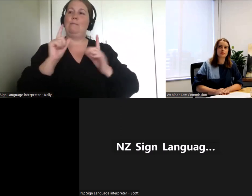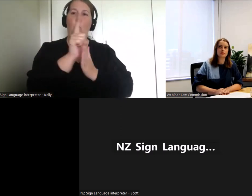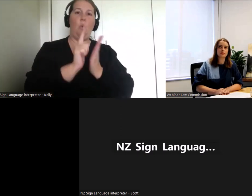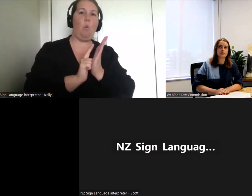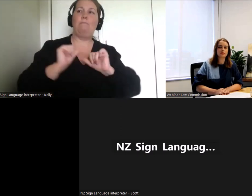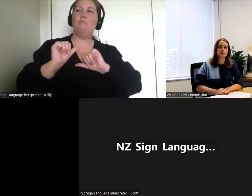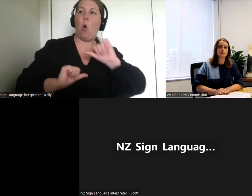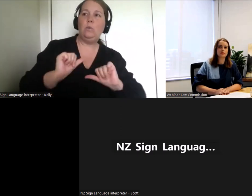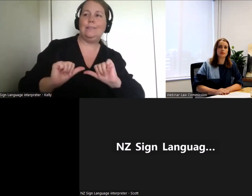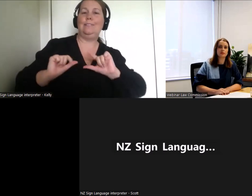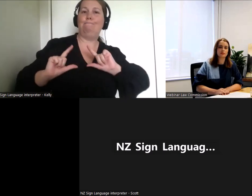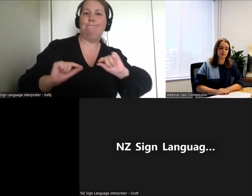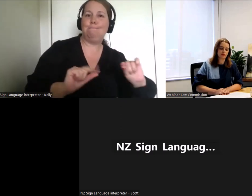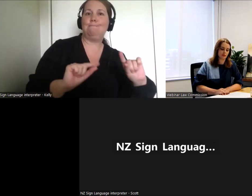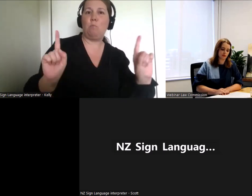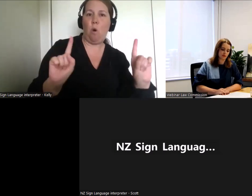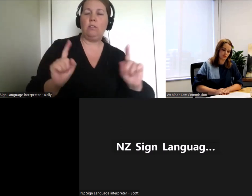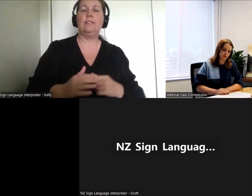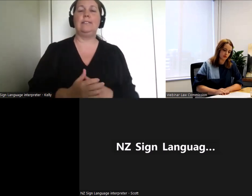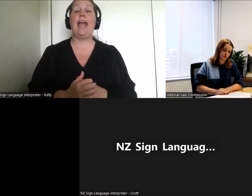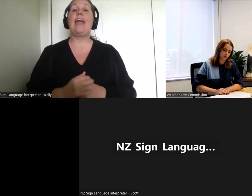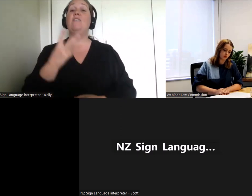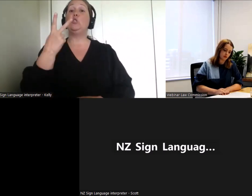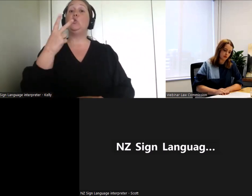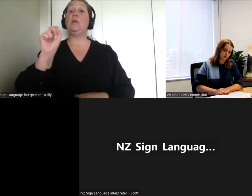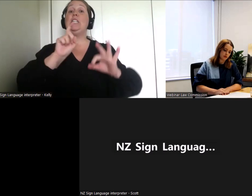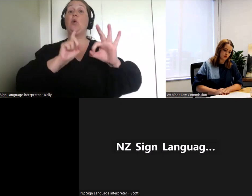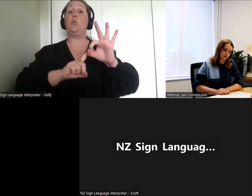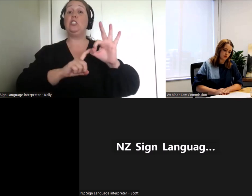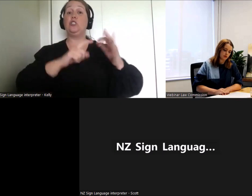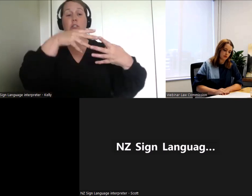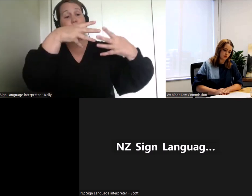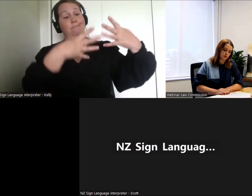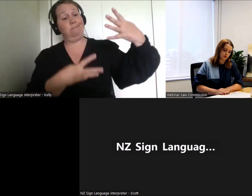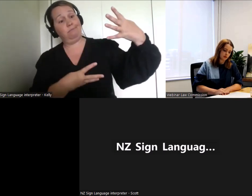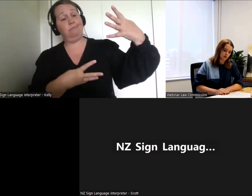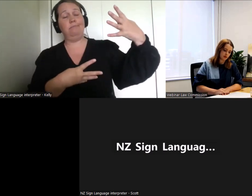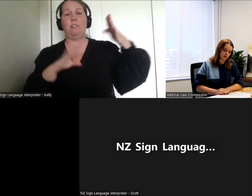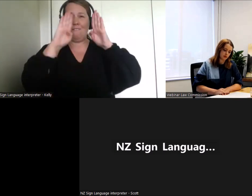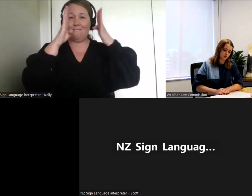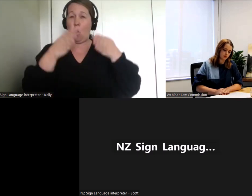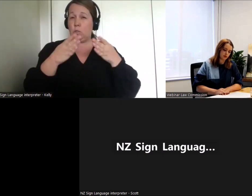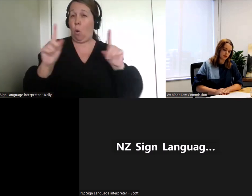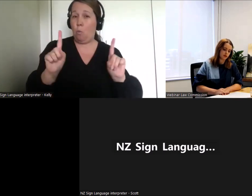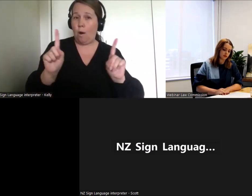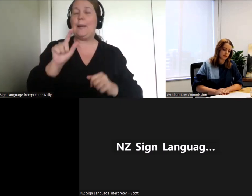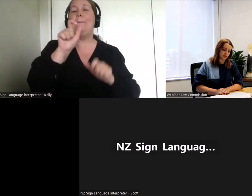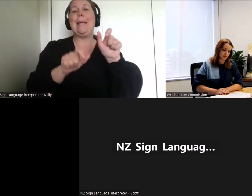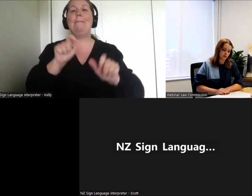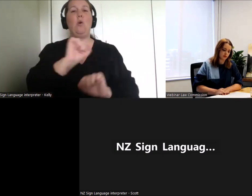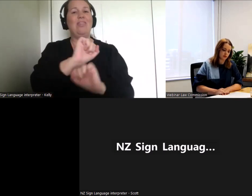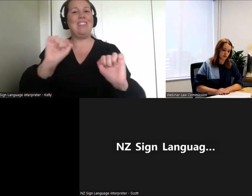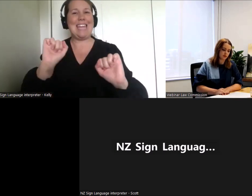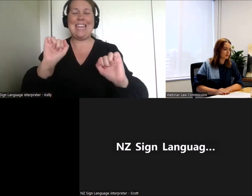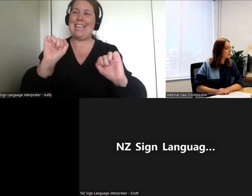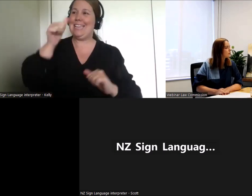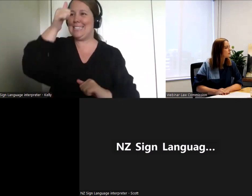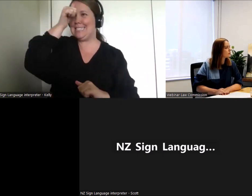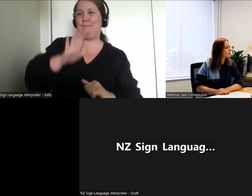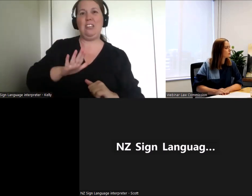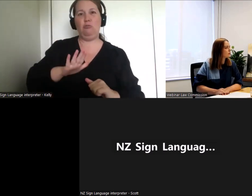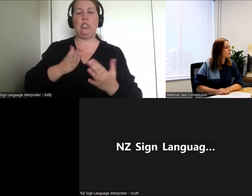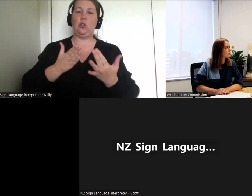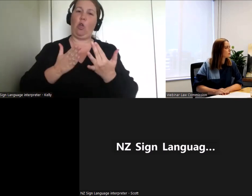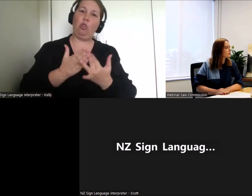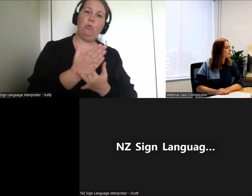20 questions, which are focused on people's experiences of the current law and current